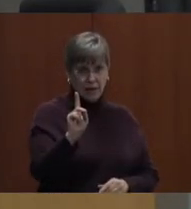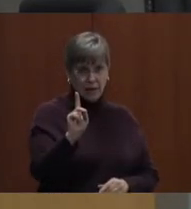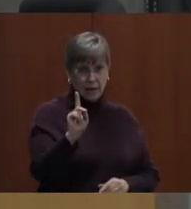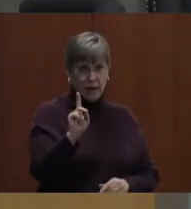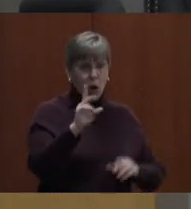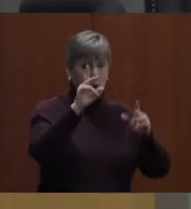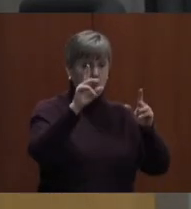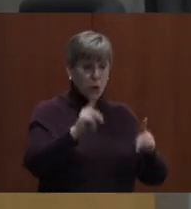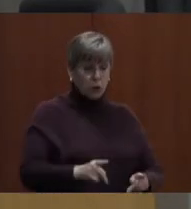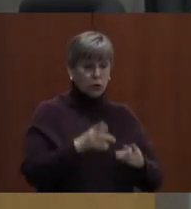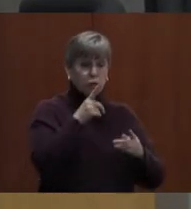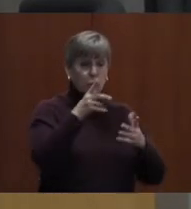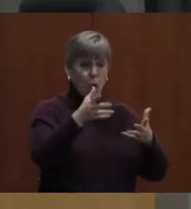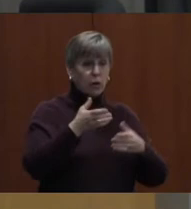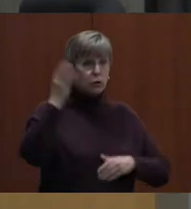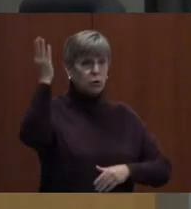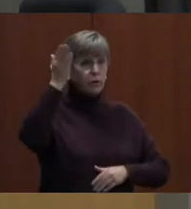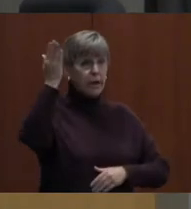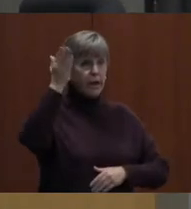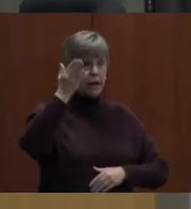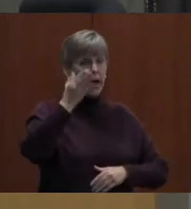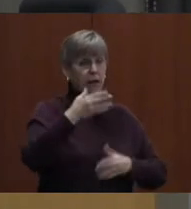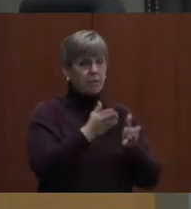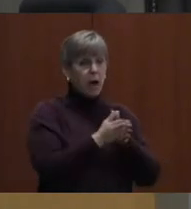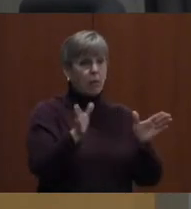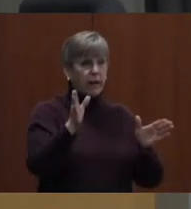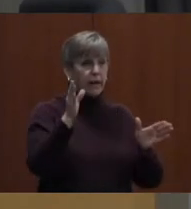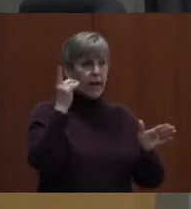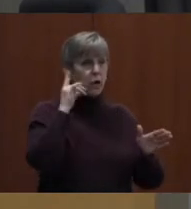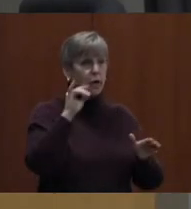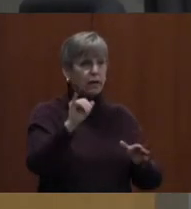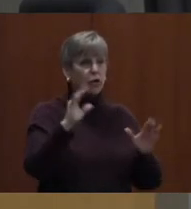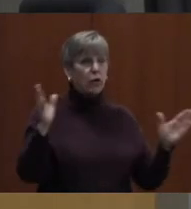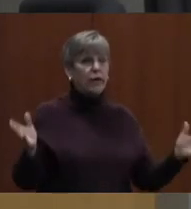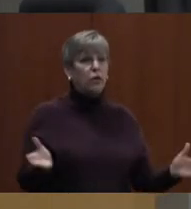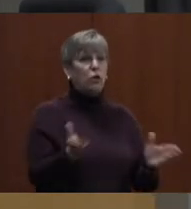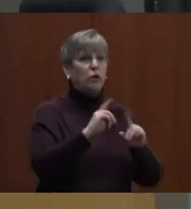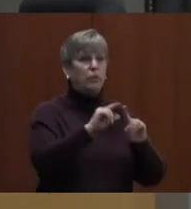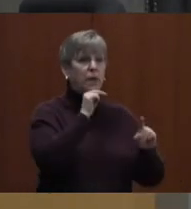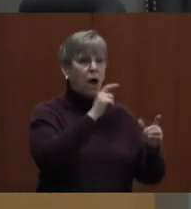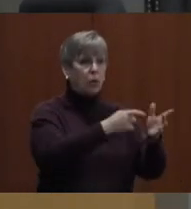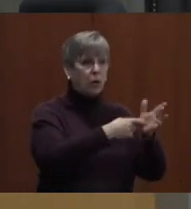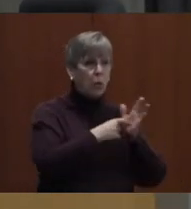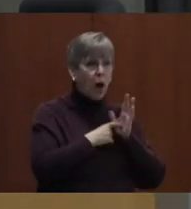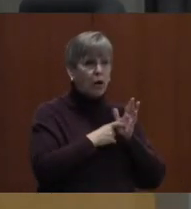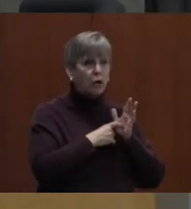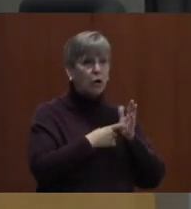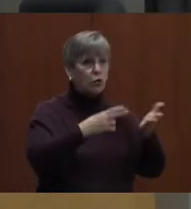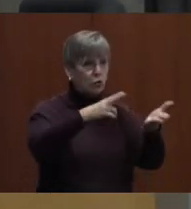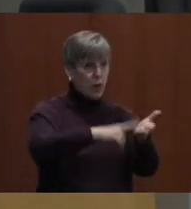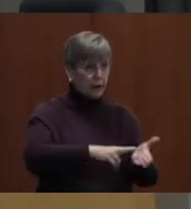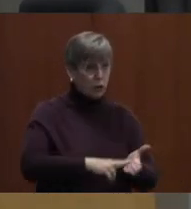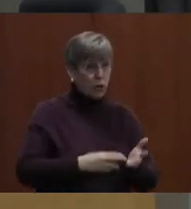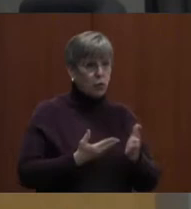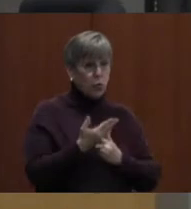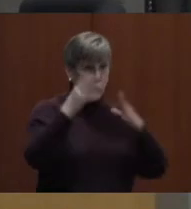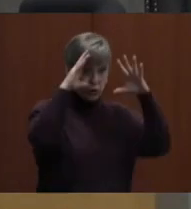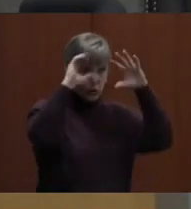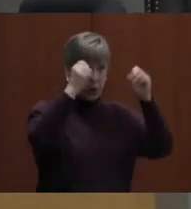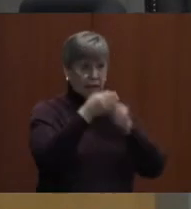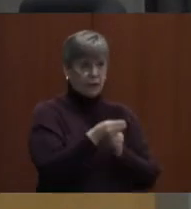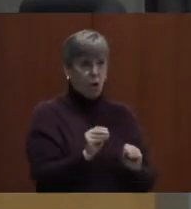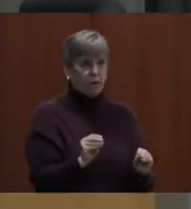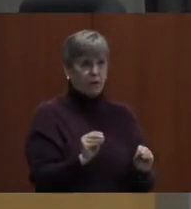Persons desiring to speak at such public hearings are encouraged but not required to register through the superintendent's